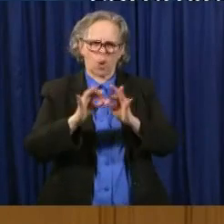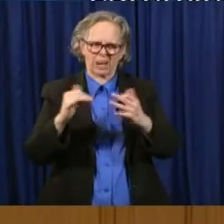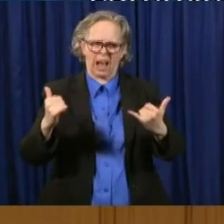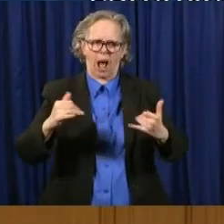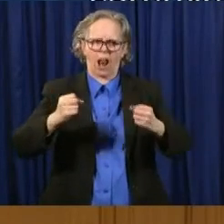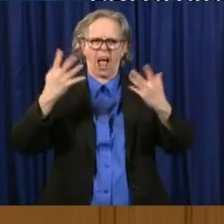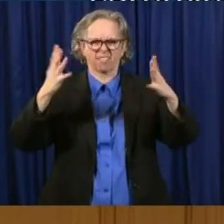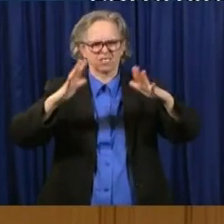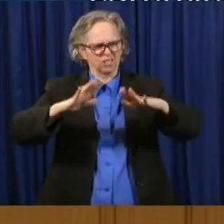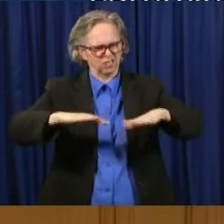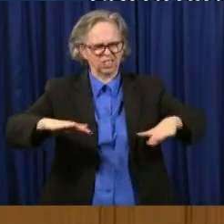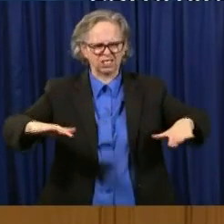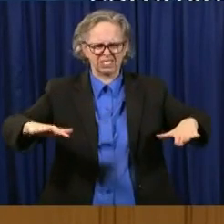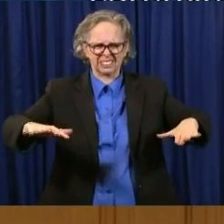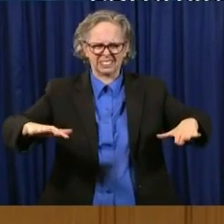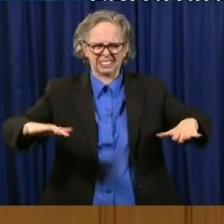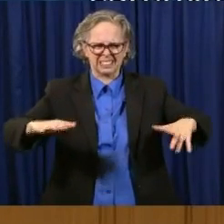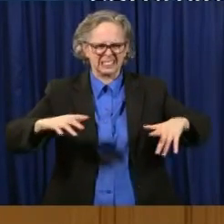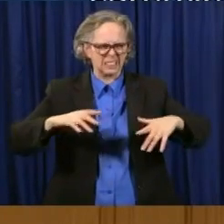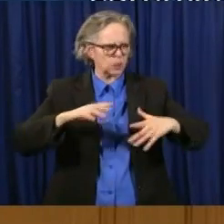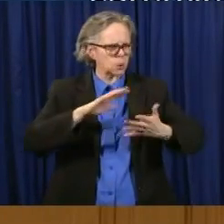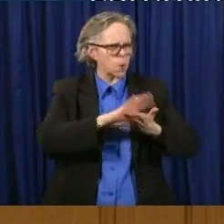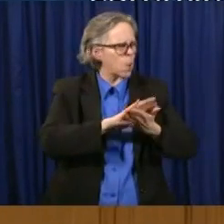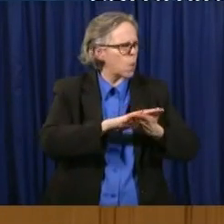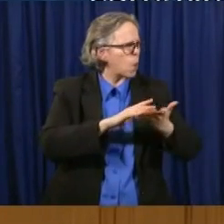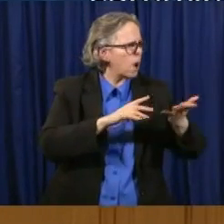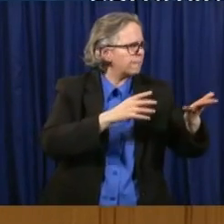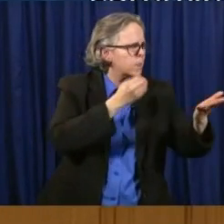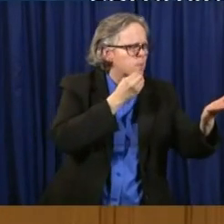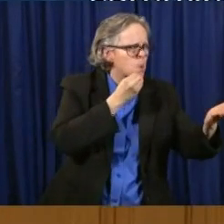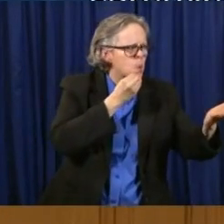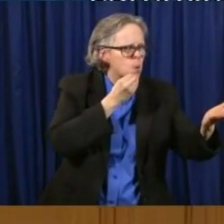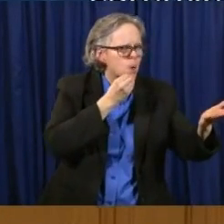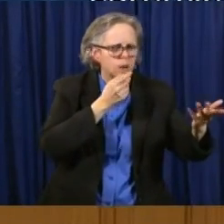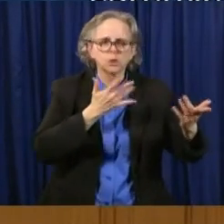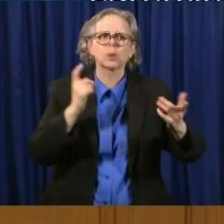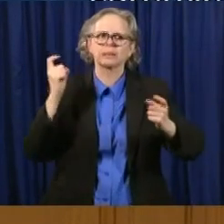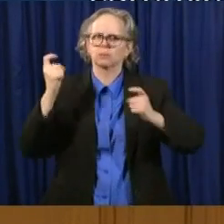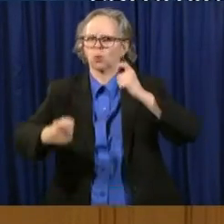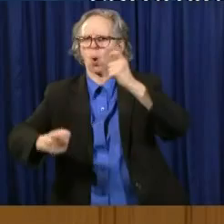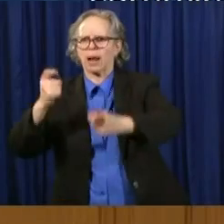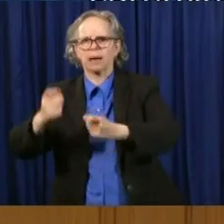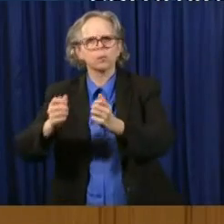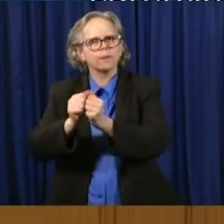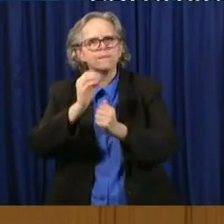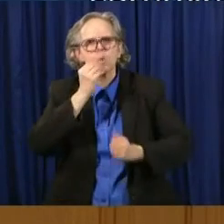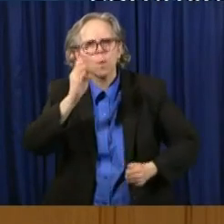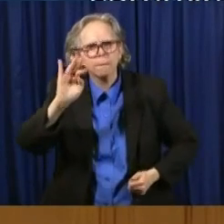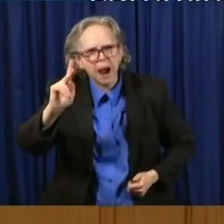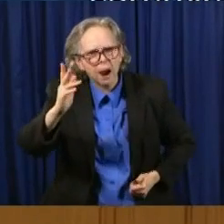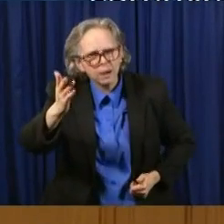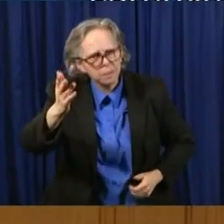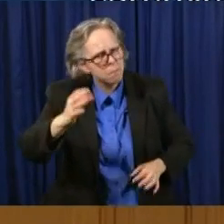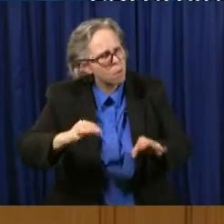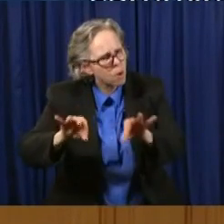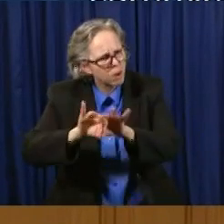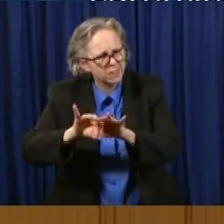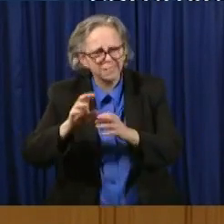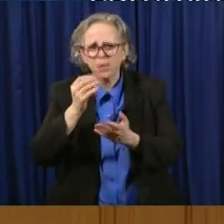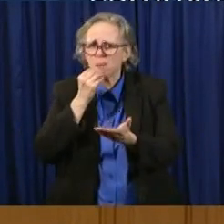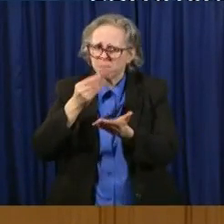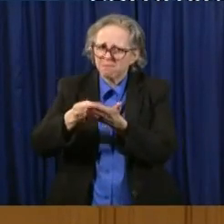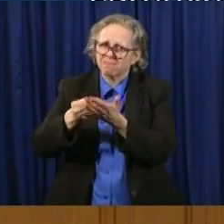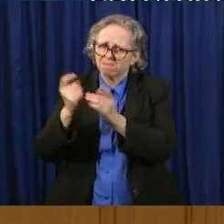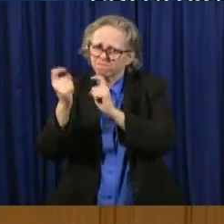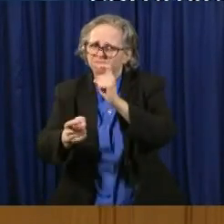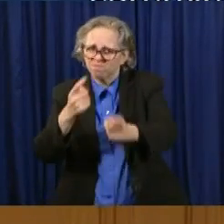get, get their meals from school. So I think donations to the food bank if you're financially able. To all